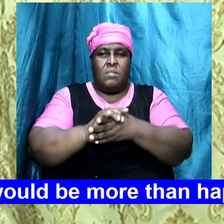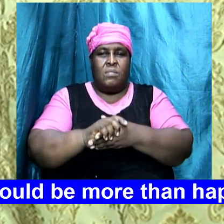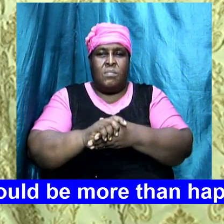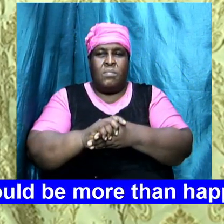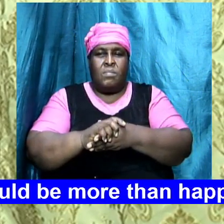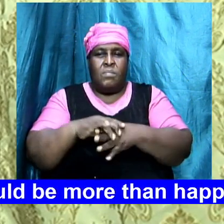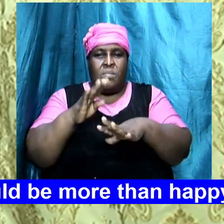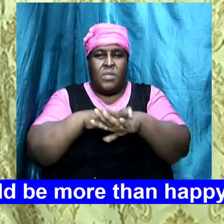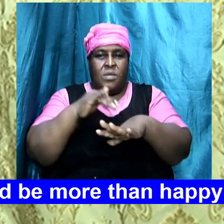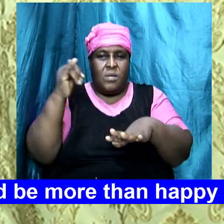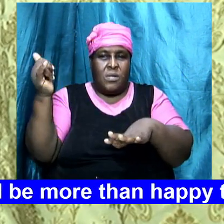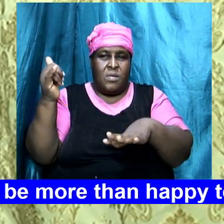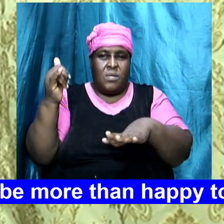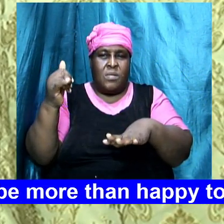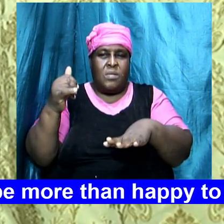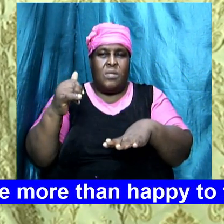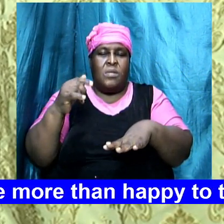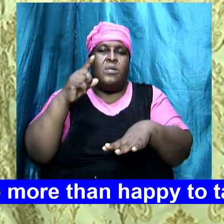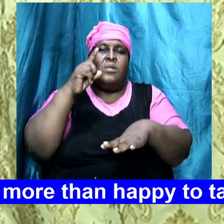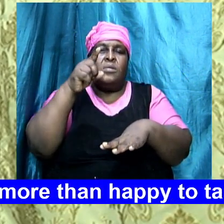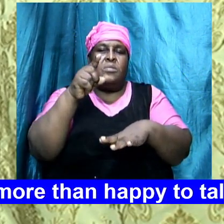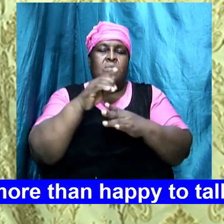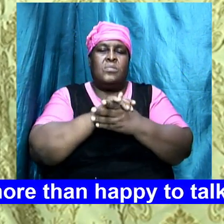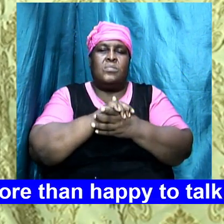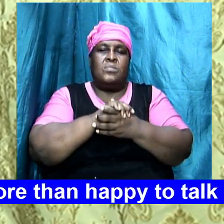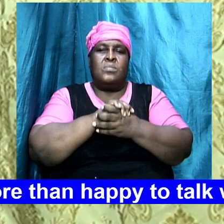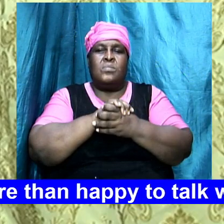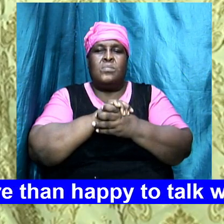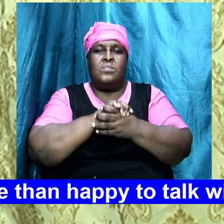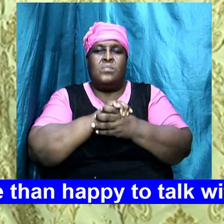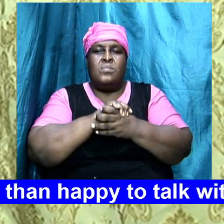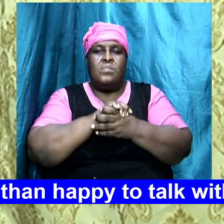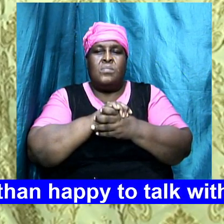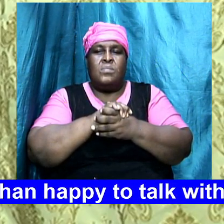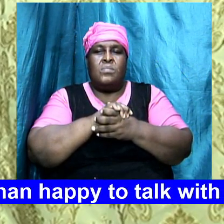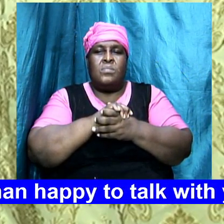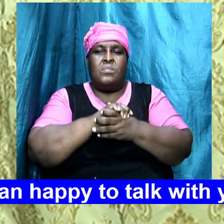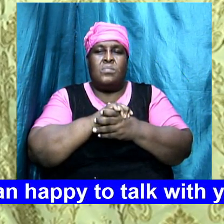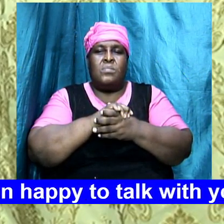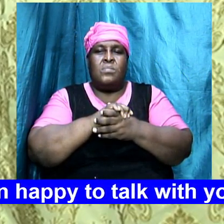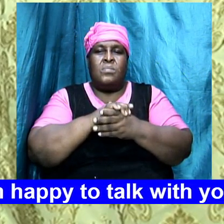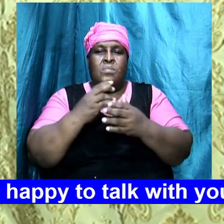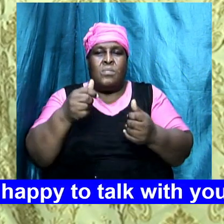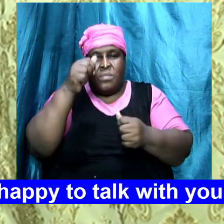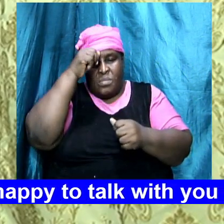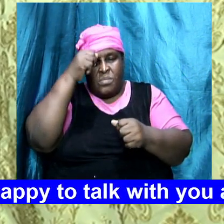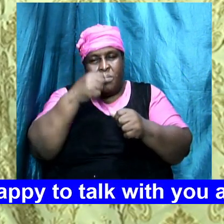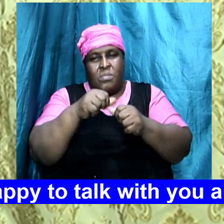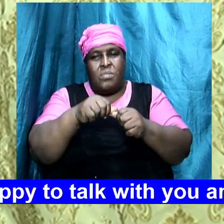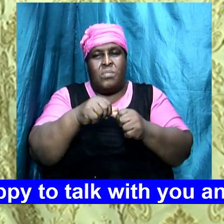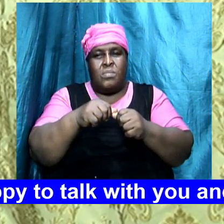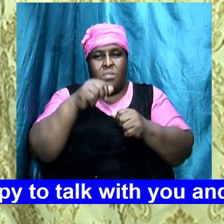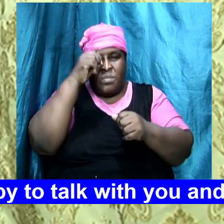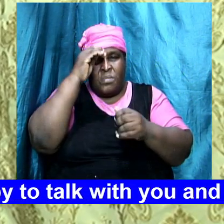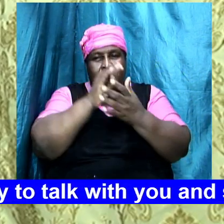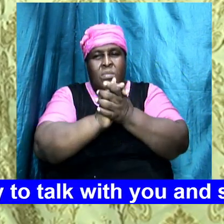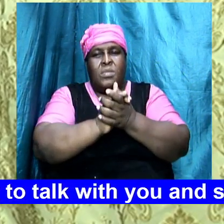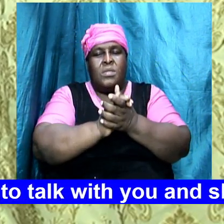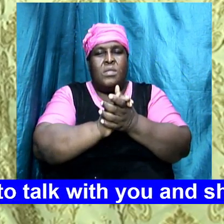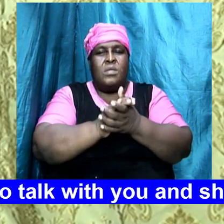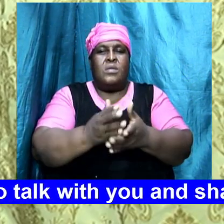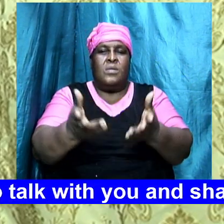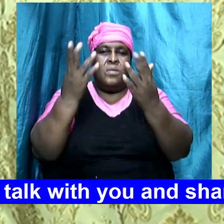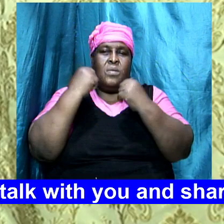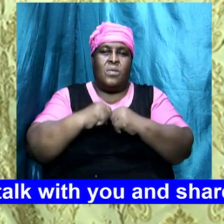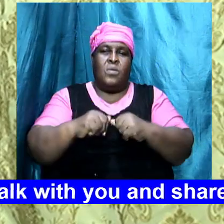that call in you will and remember now you must remember your brother because if you come last week I mean give somebody a chance to